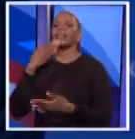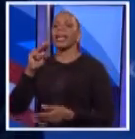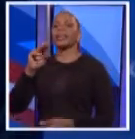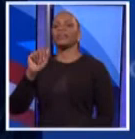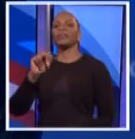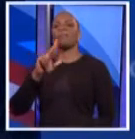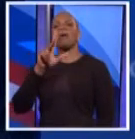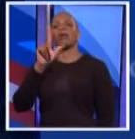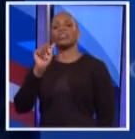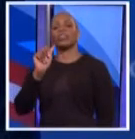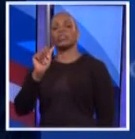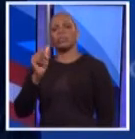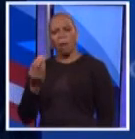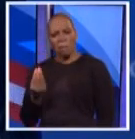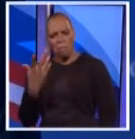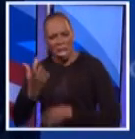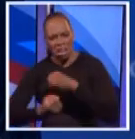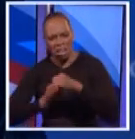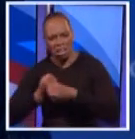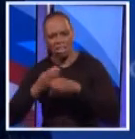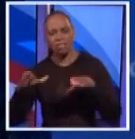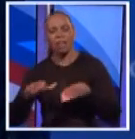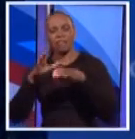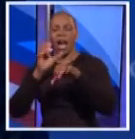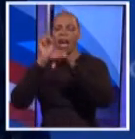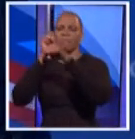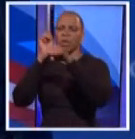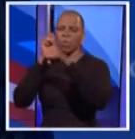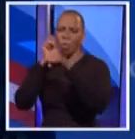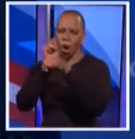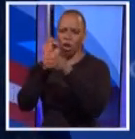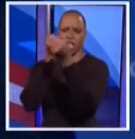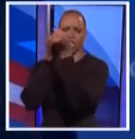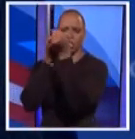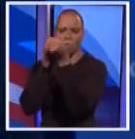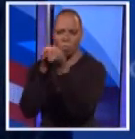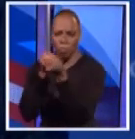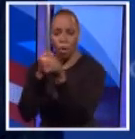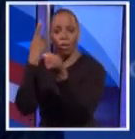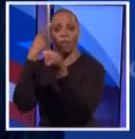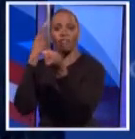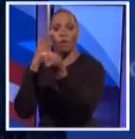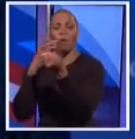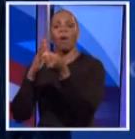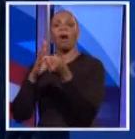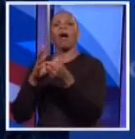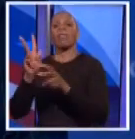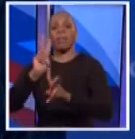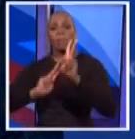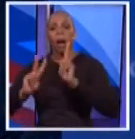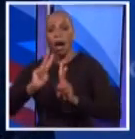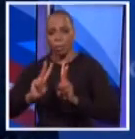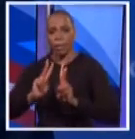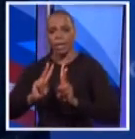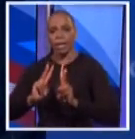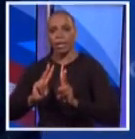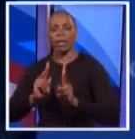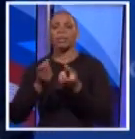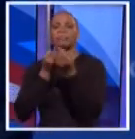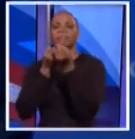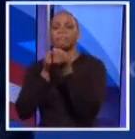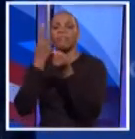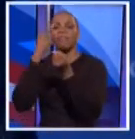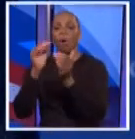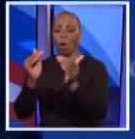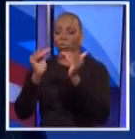I've spent many years working, fighting for the public. It's in my blood. That's what I want to do. Fighting for low-wage workers